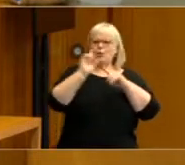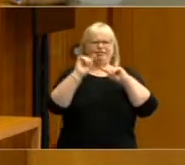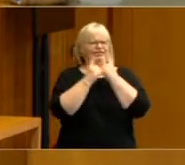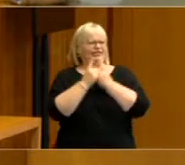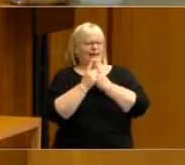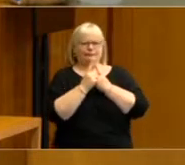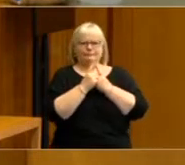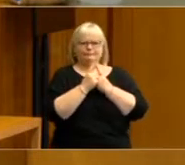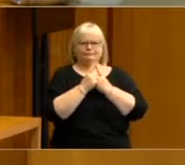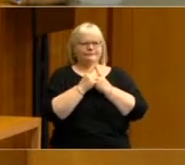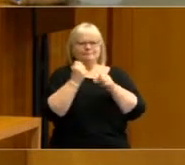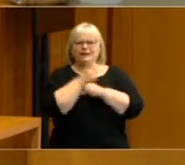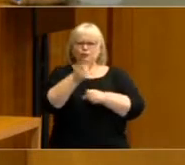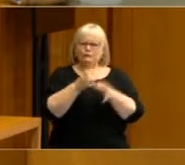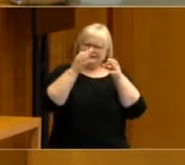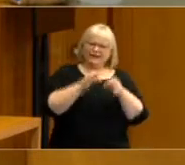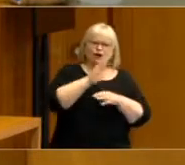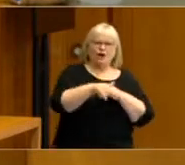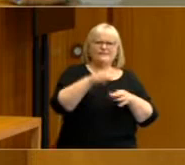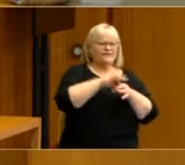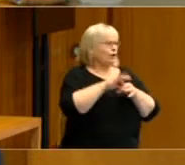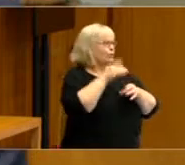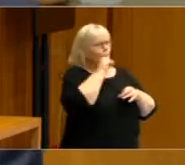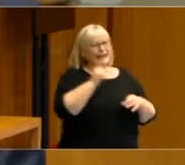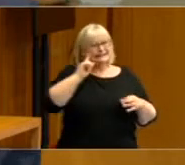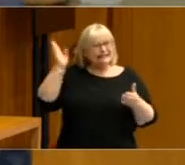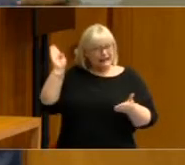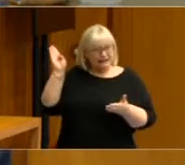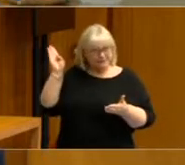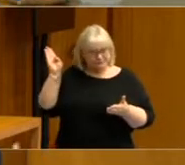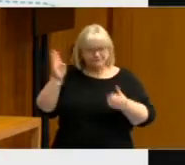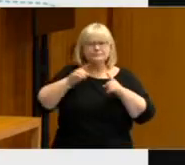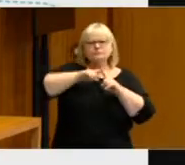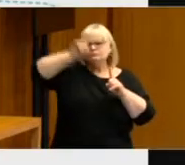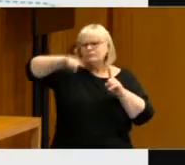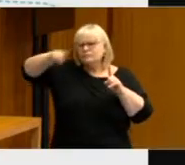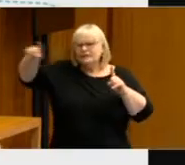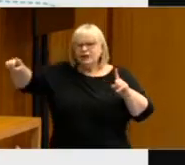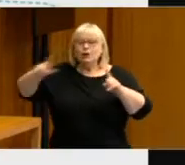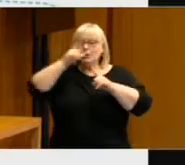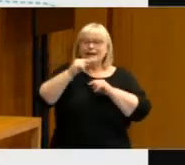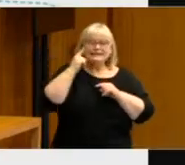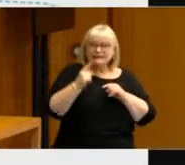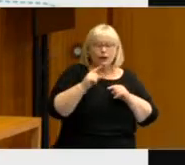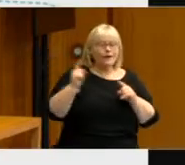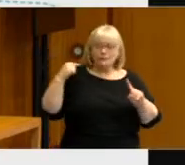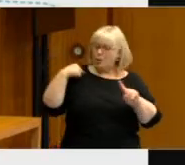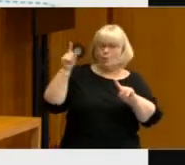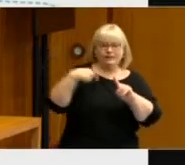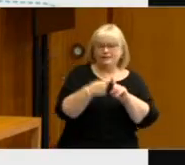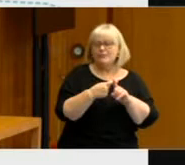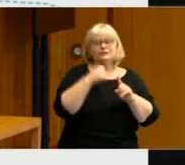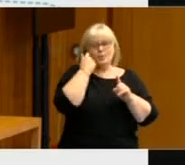determined how they voted and you can see from that graph that consistently across all that time period it's